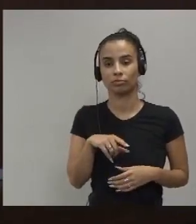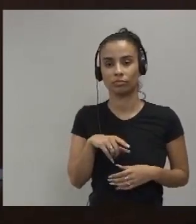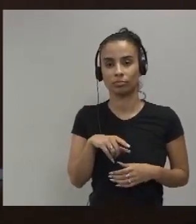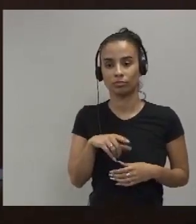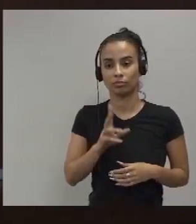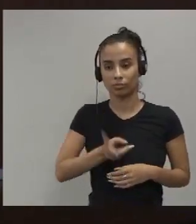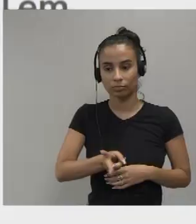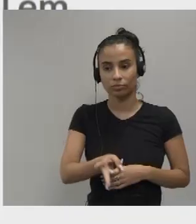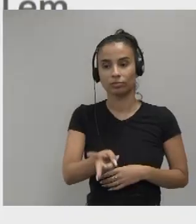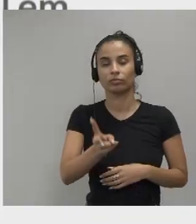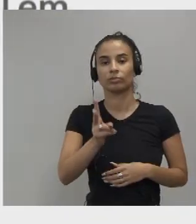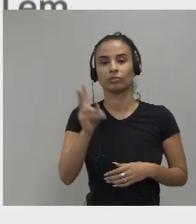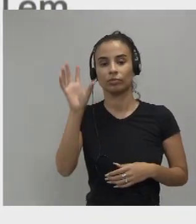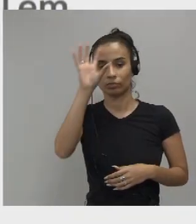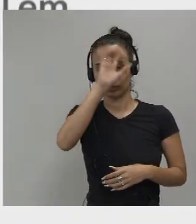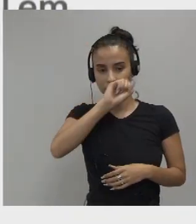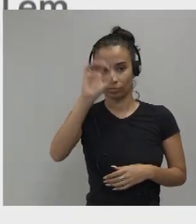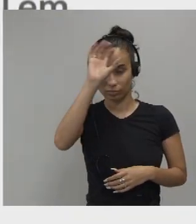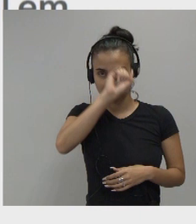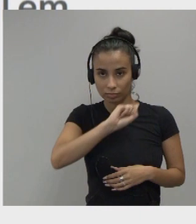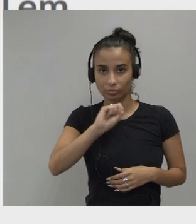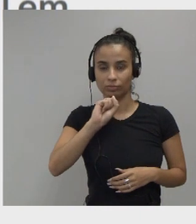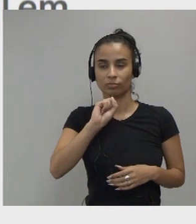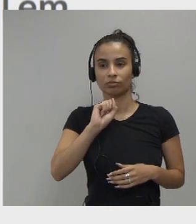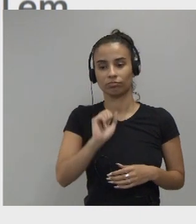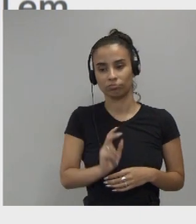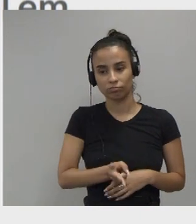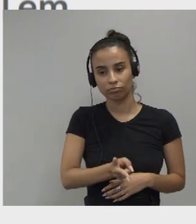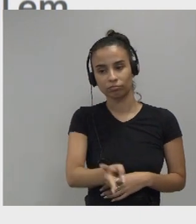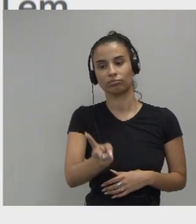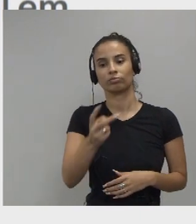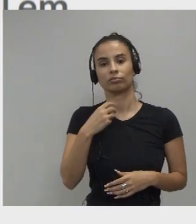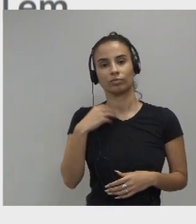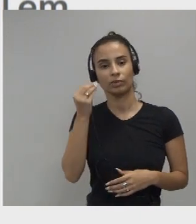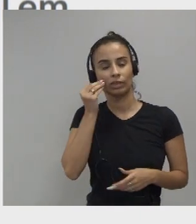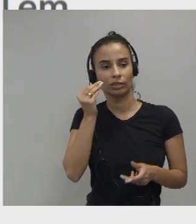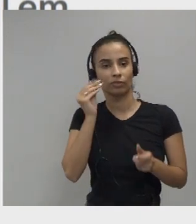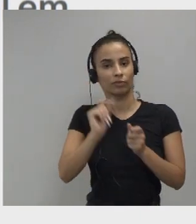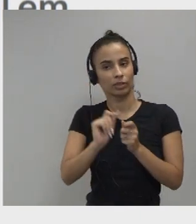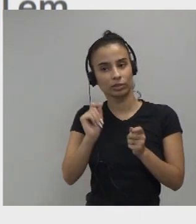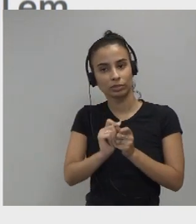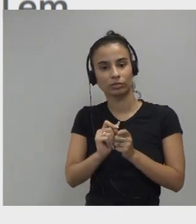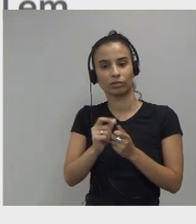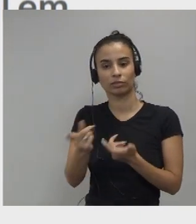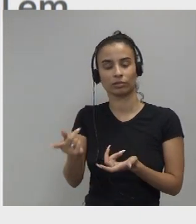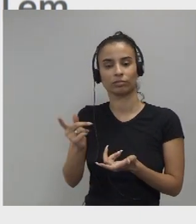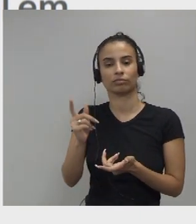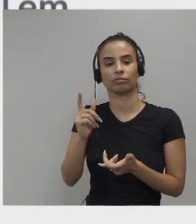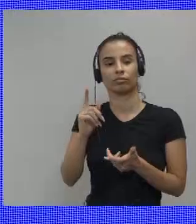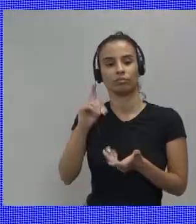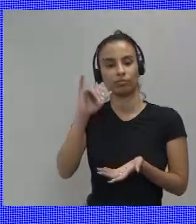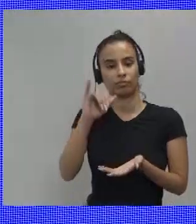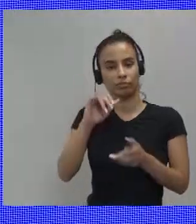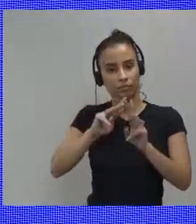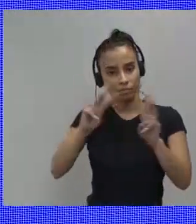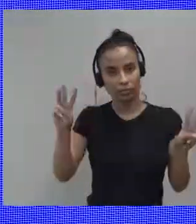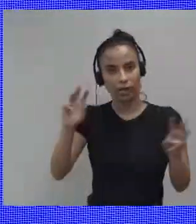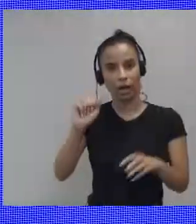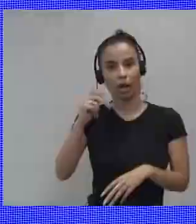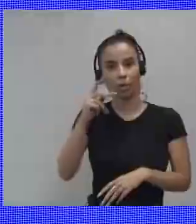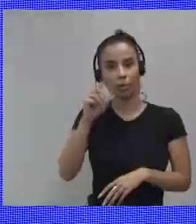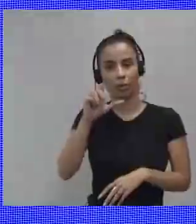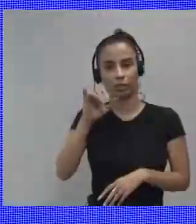this is what we're trying to do with apolitical we're making it easy for you to come across new ideas so you can continuously